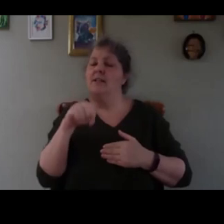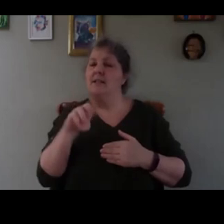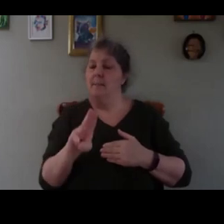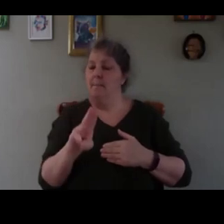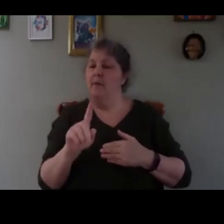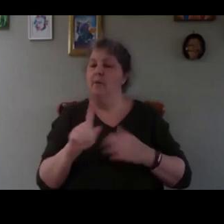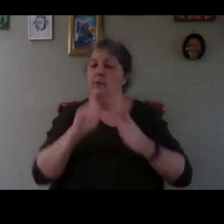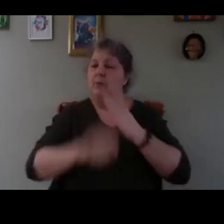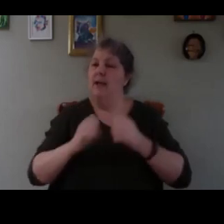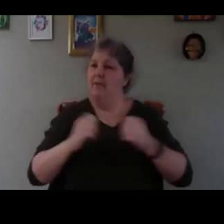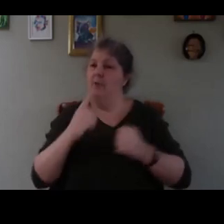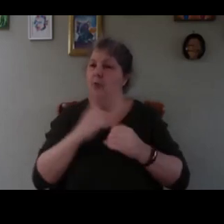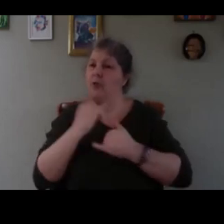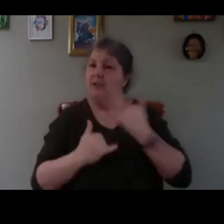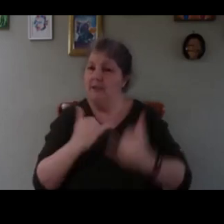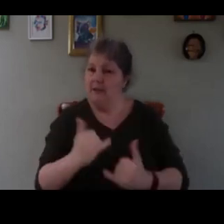you get nowhere